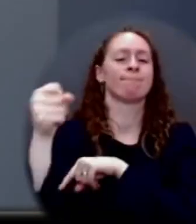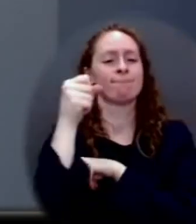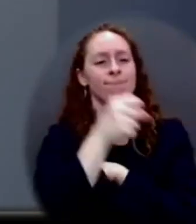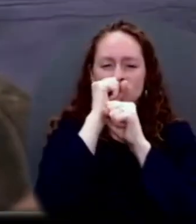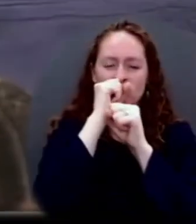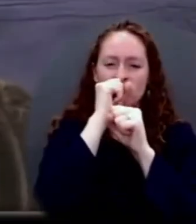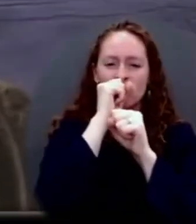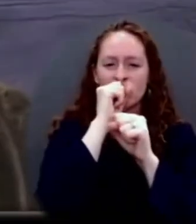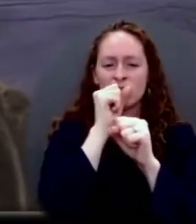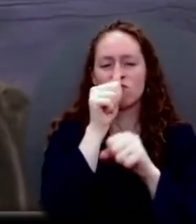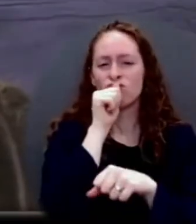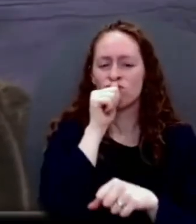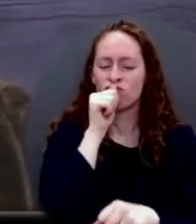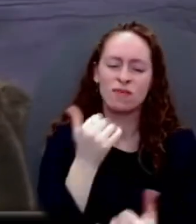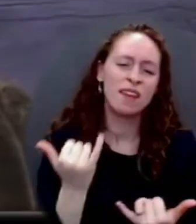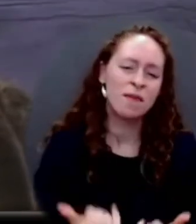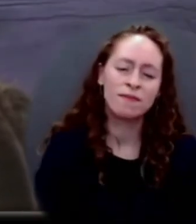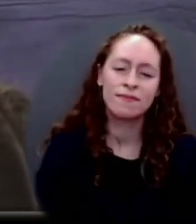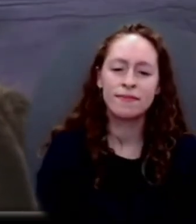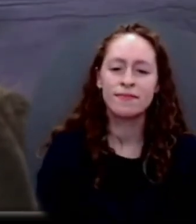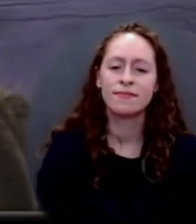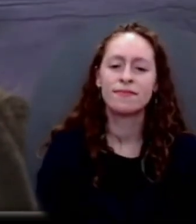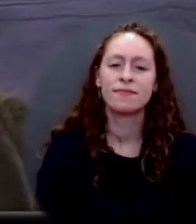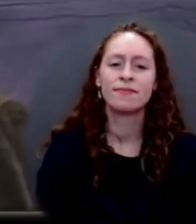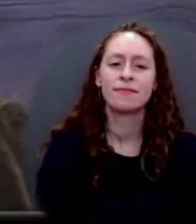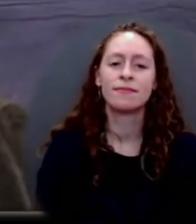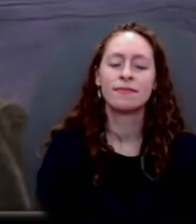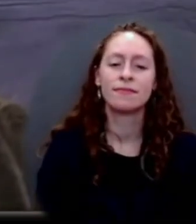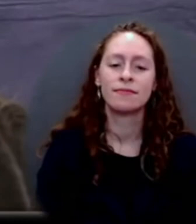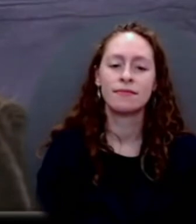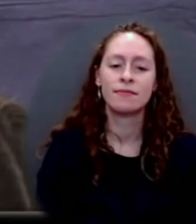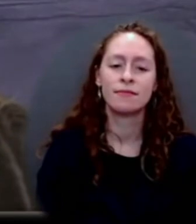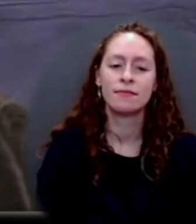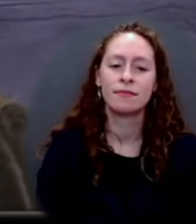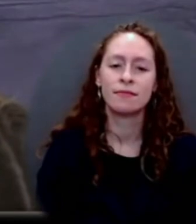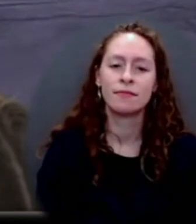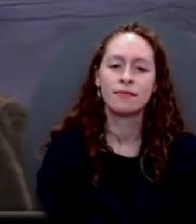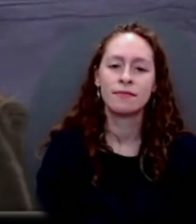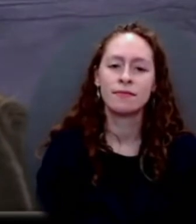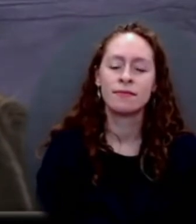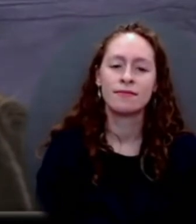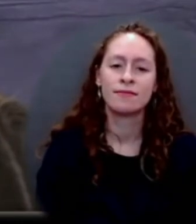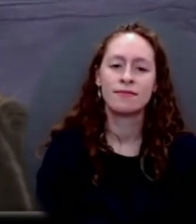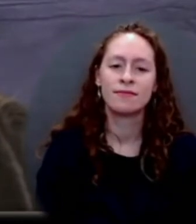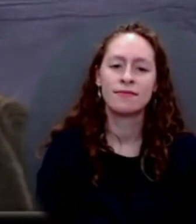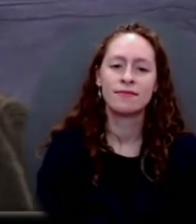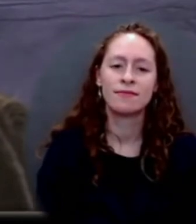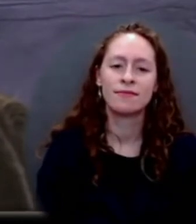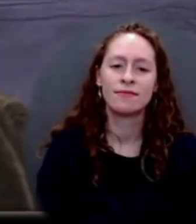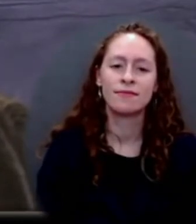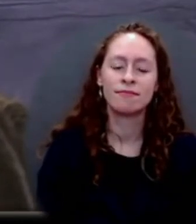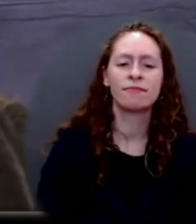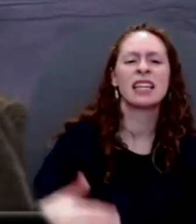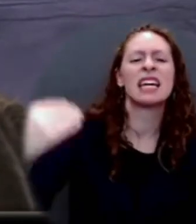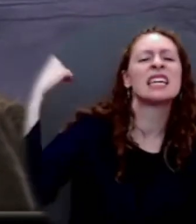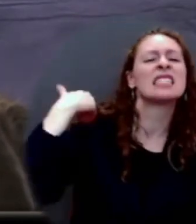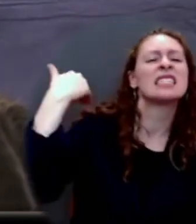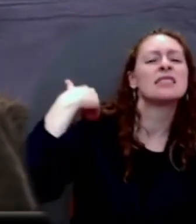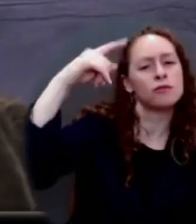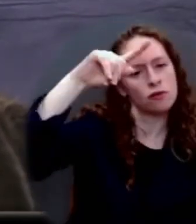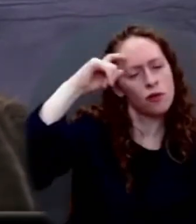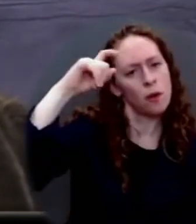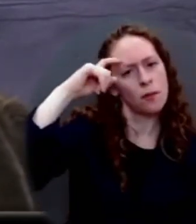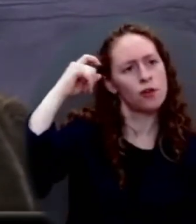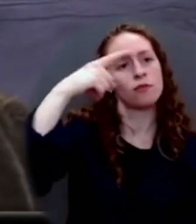process. Back in the summertime, when OPEC said that it was going to boost production